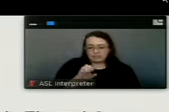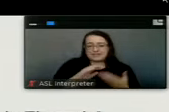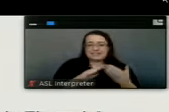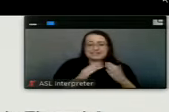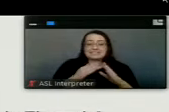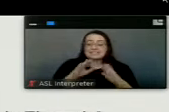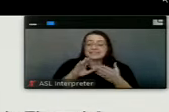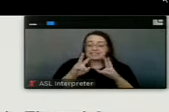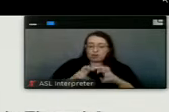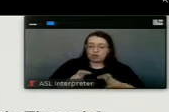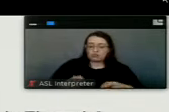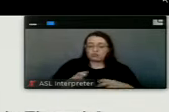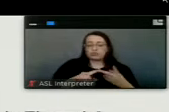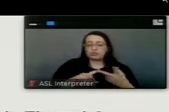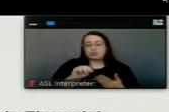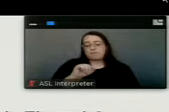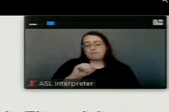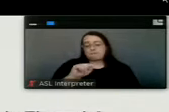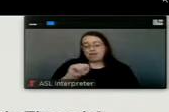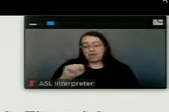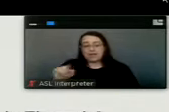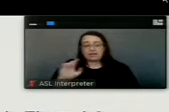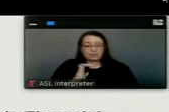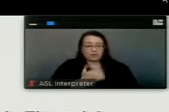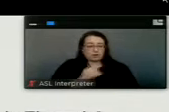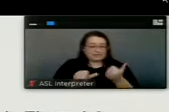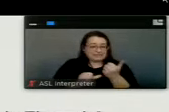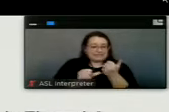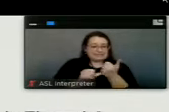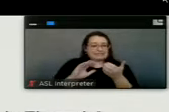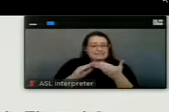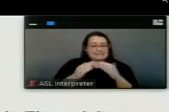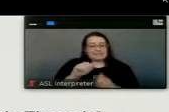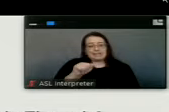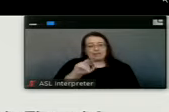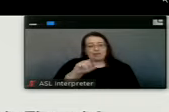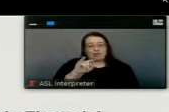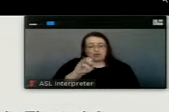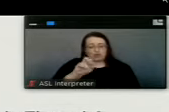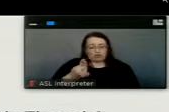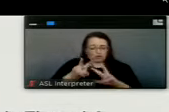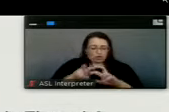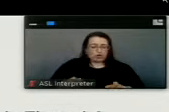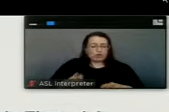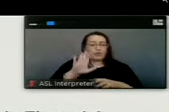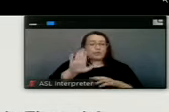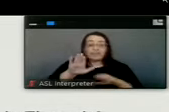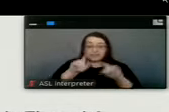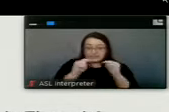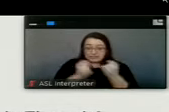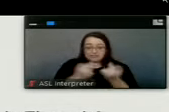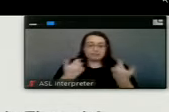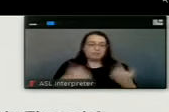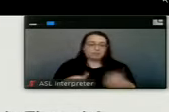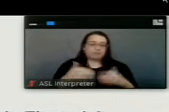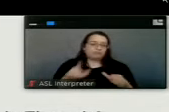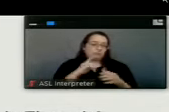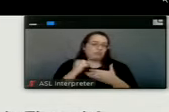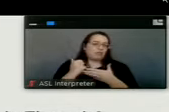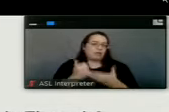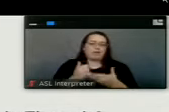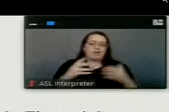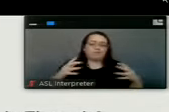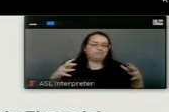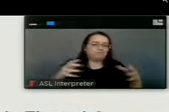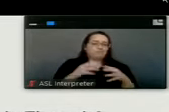auditor, and Matt Poston, who is our assistant city auditor. Those two and their team were instrumental in putting together all of